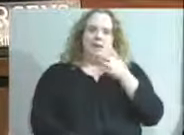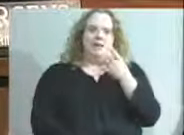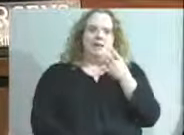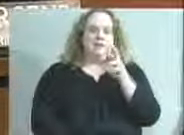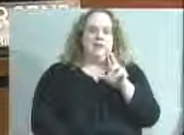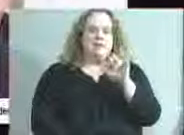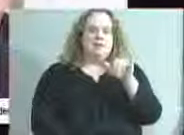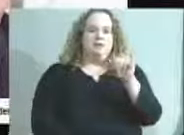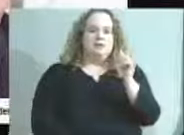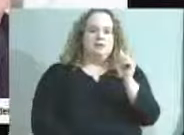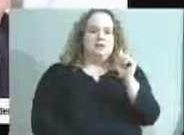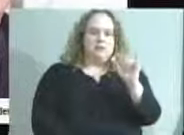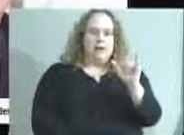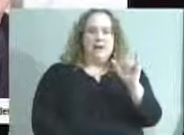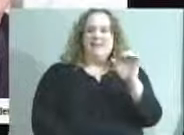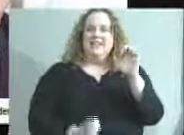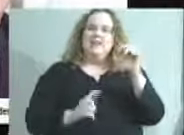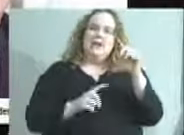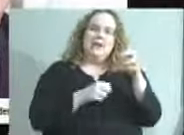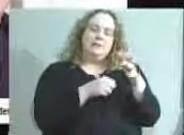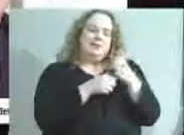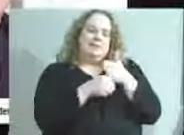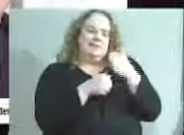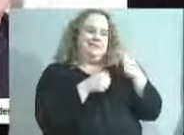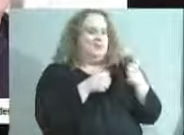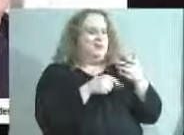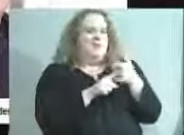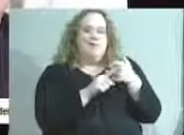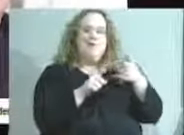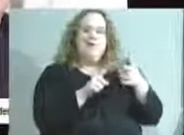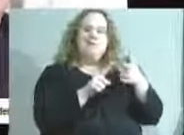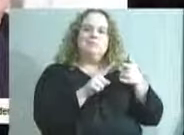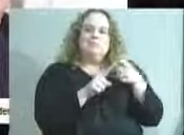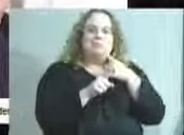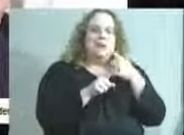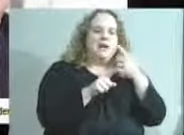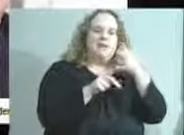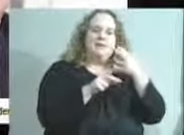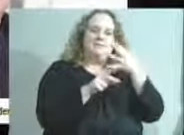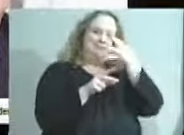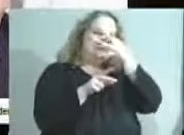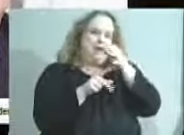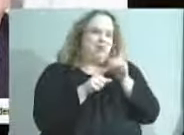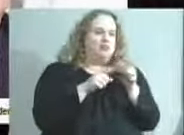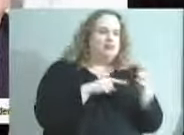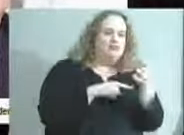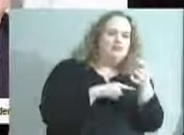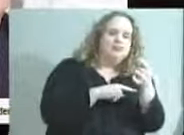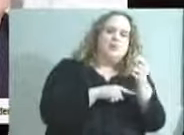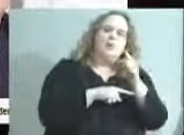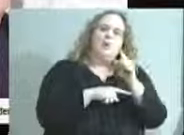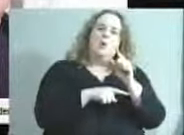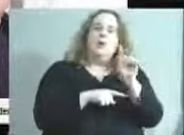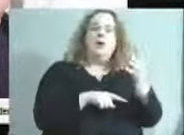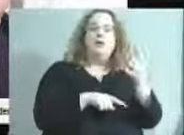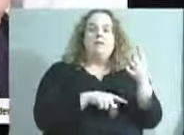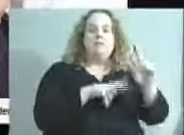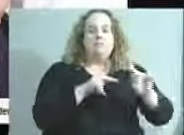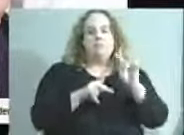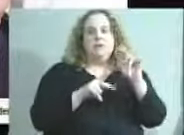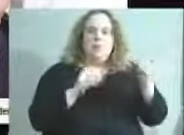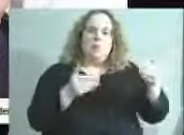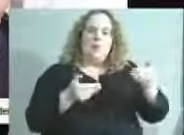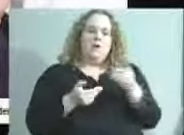our educational neighbor. Located just down Newburgh Road, he was one of the first people to welcome me to the